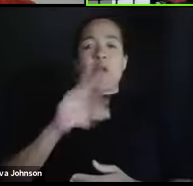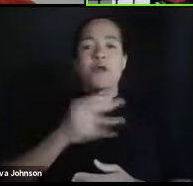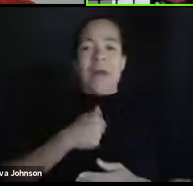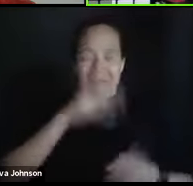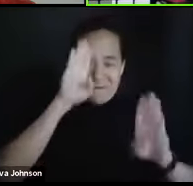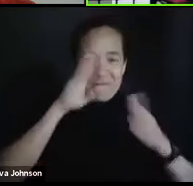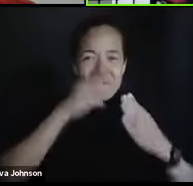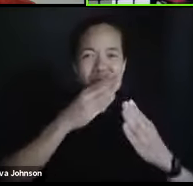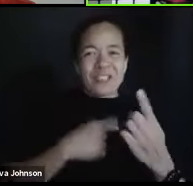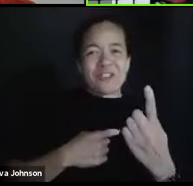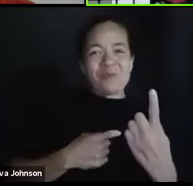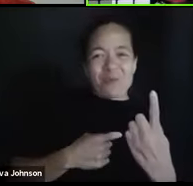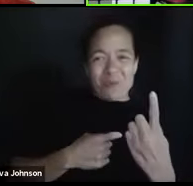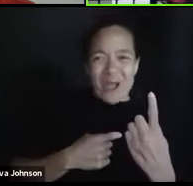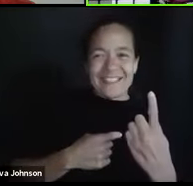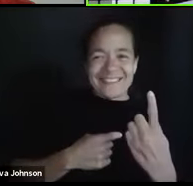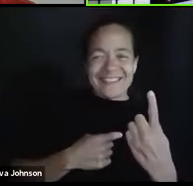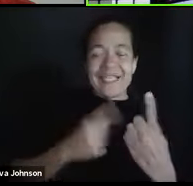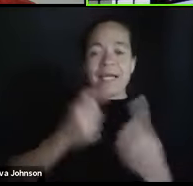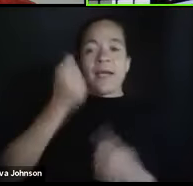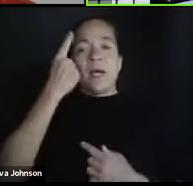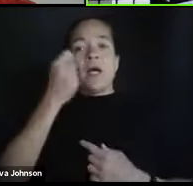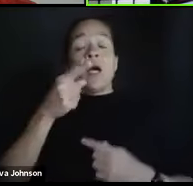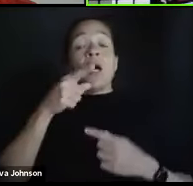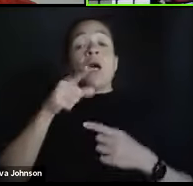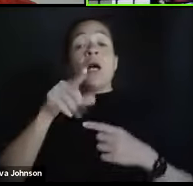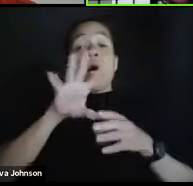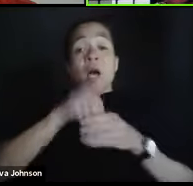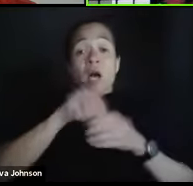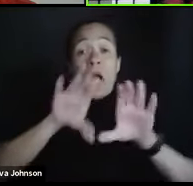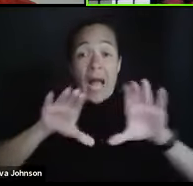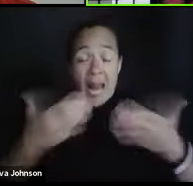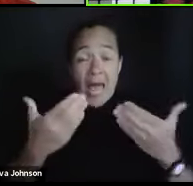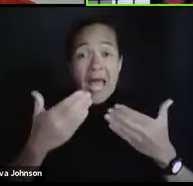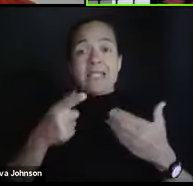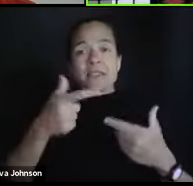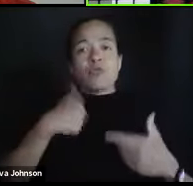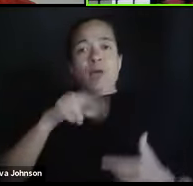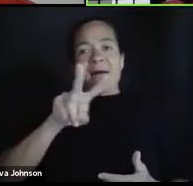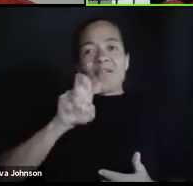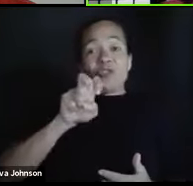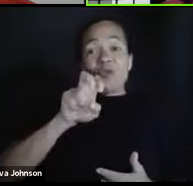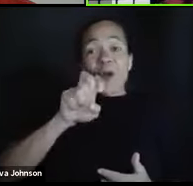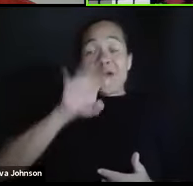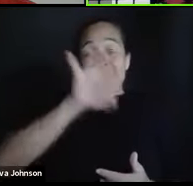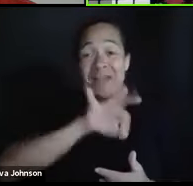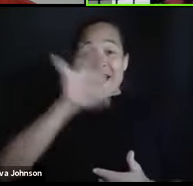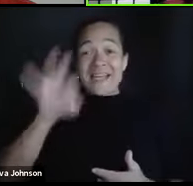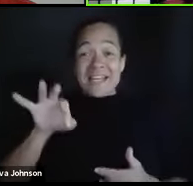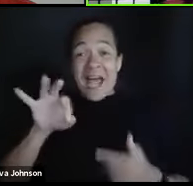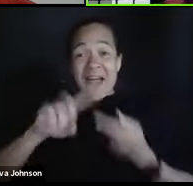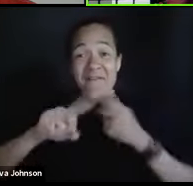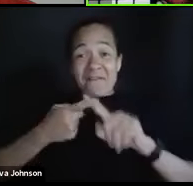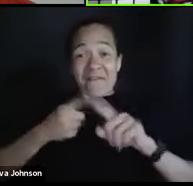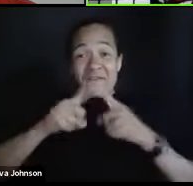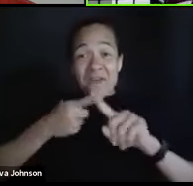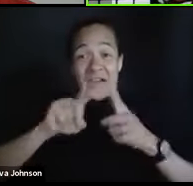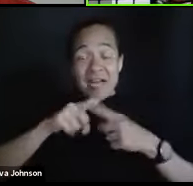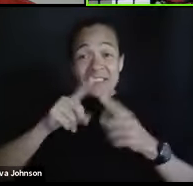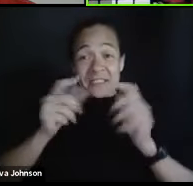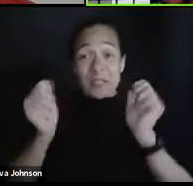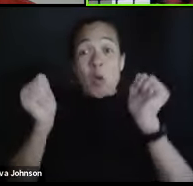Although, when you're in a class with 299 of your closest friends in addition to you,